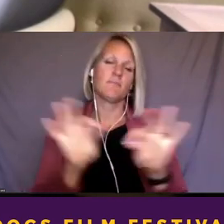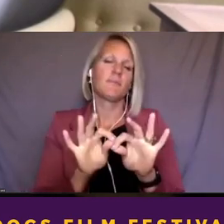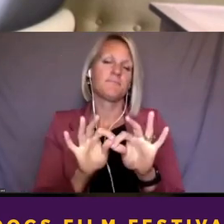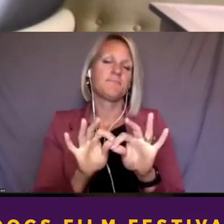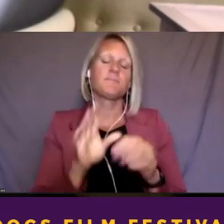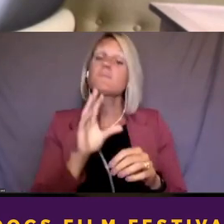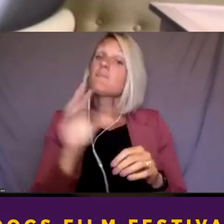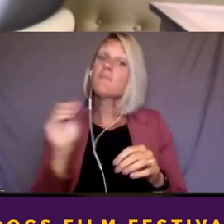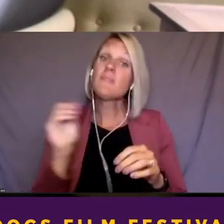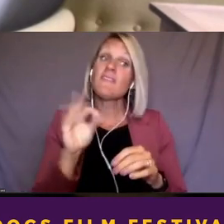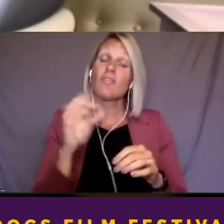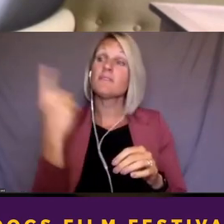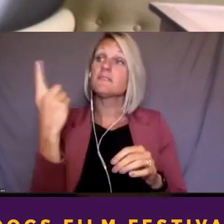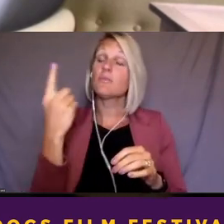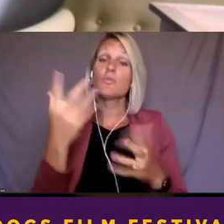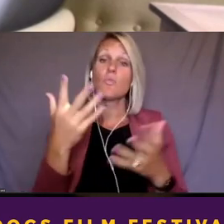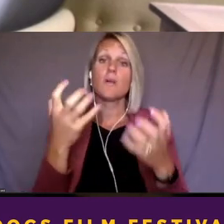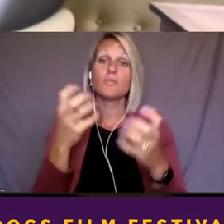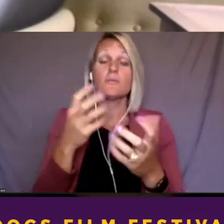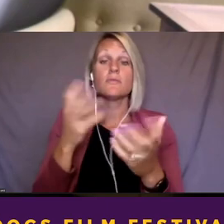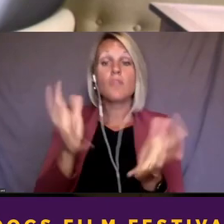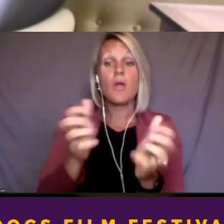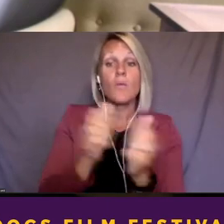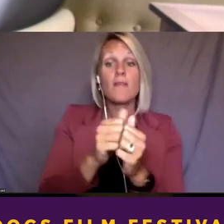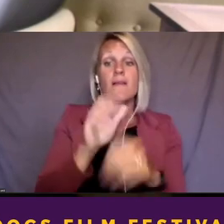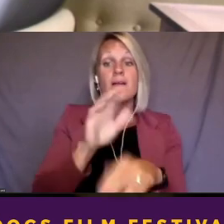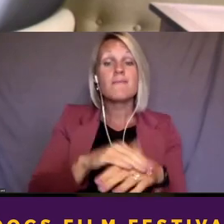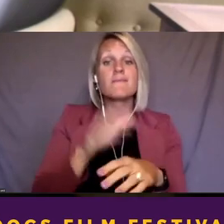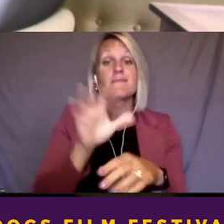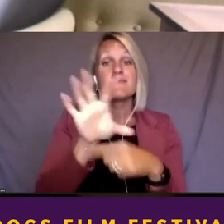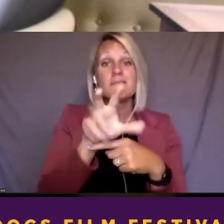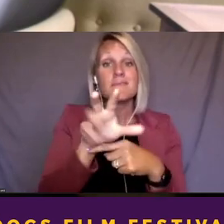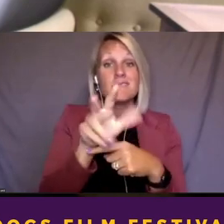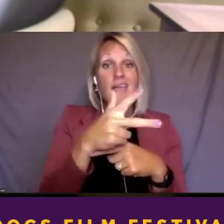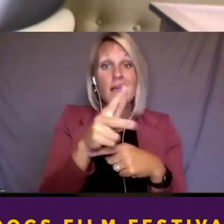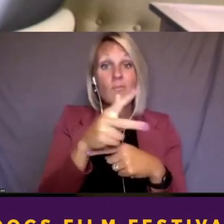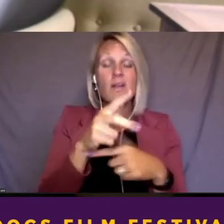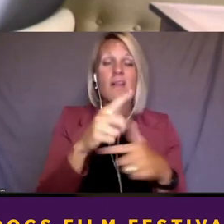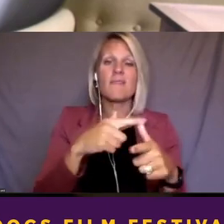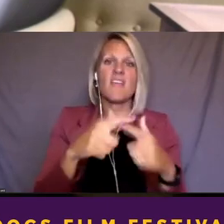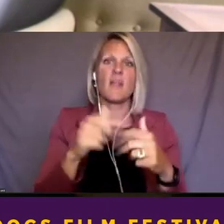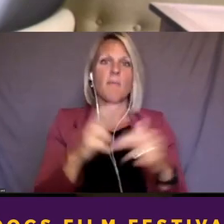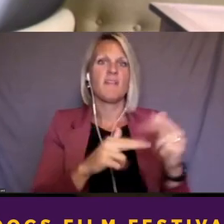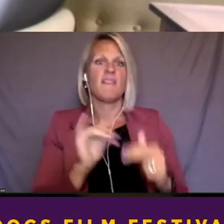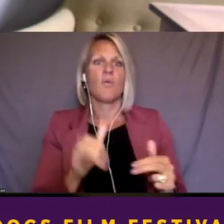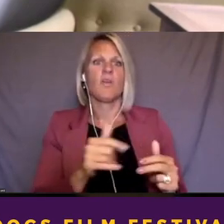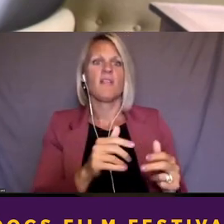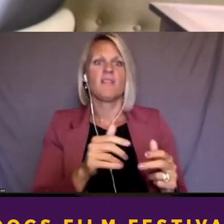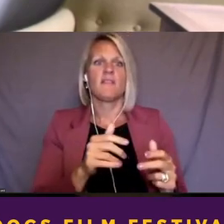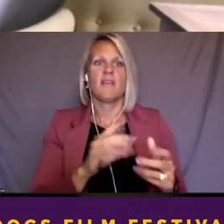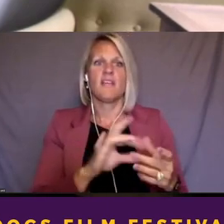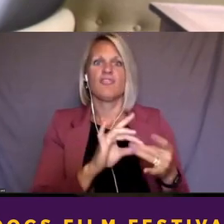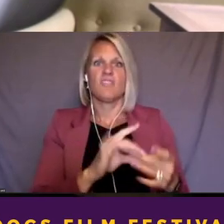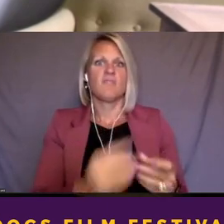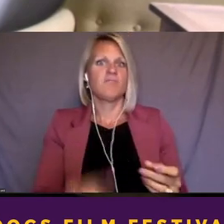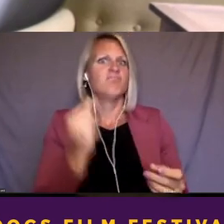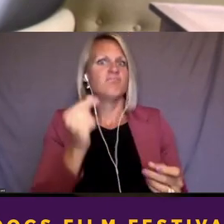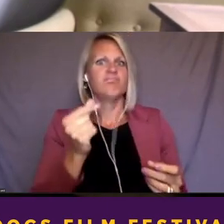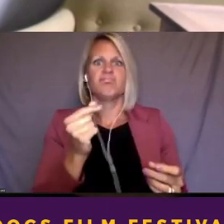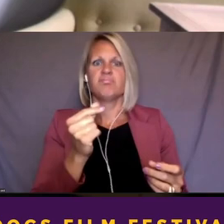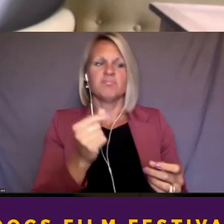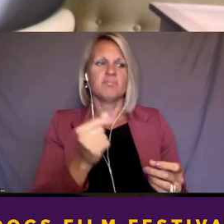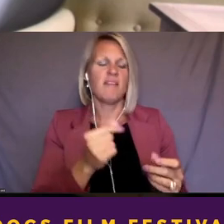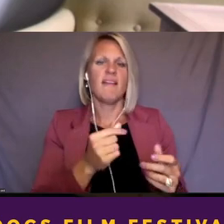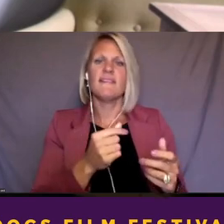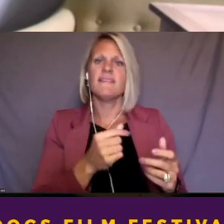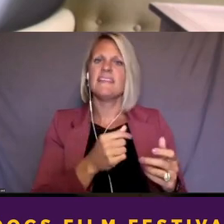somebody you want to talk to on camera, then you should, you should build that relationship ASAP. Right. And just kind of, you know, be building it in